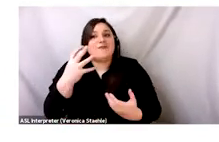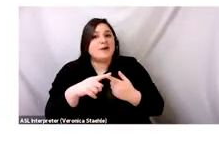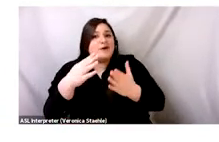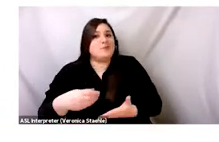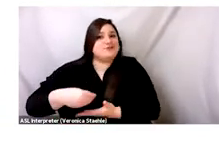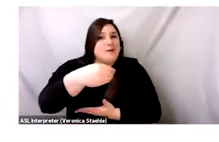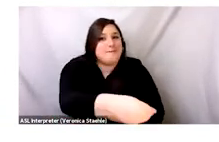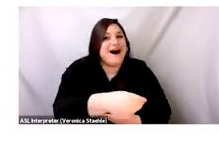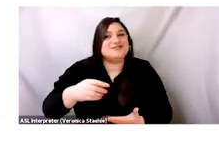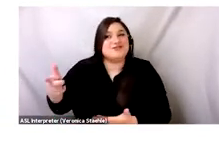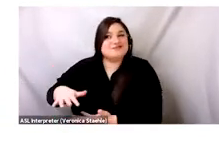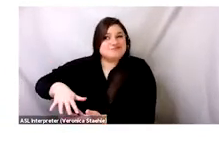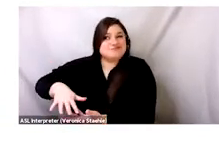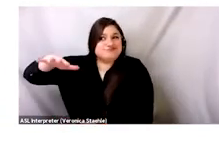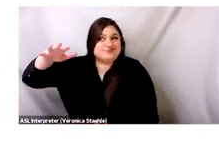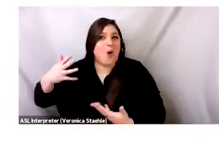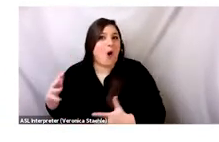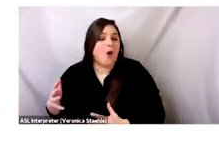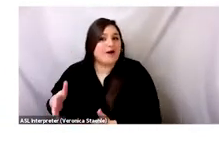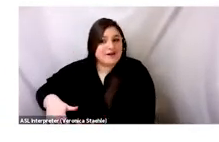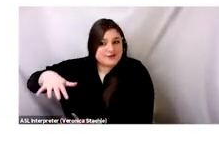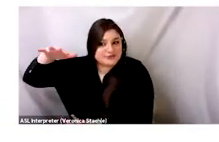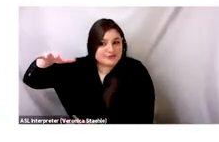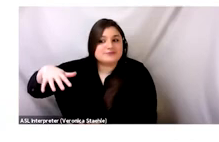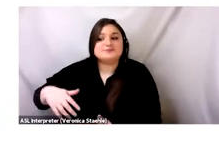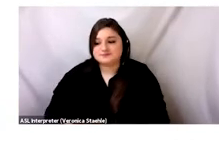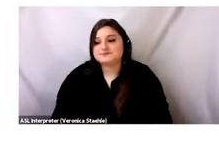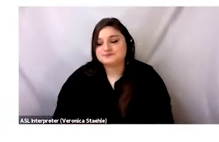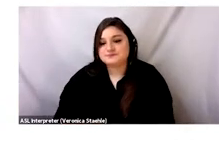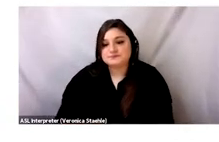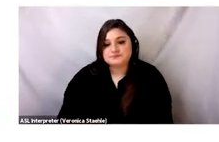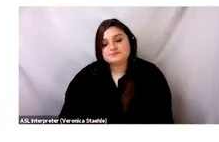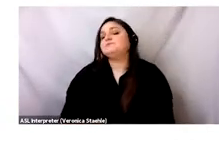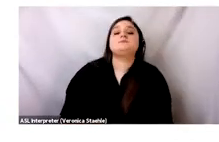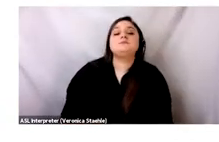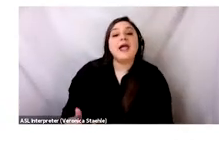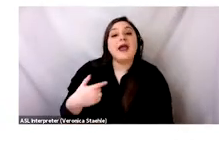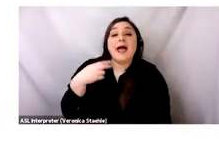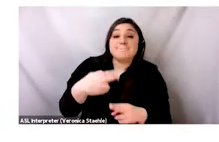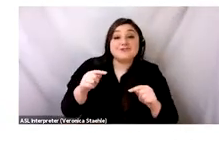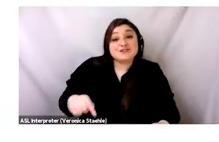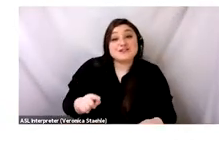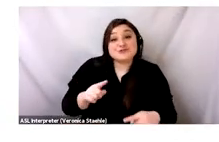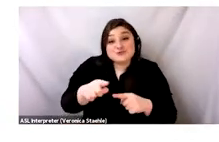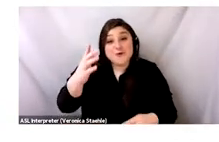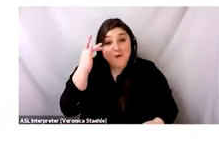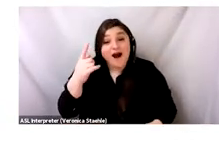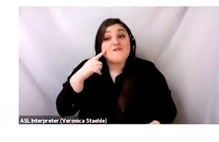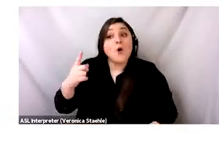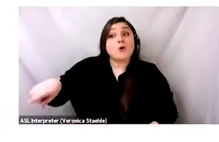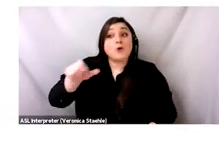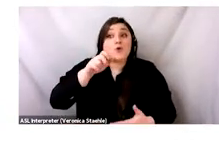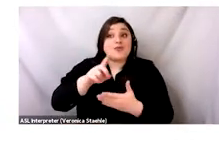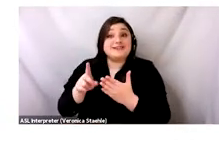we are now sending more mattresses to landfill. And there's, I mentioned all this because there is a